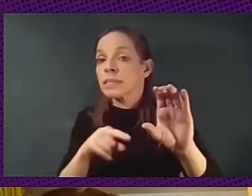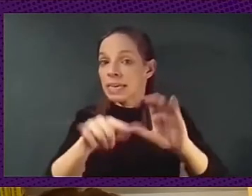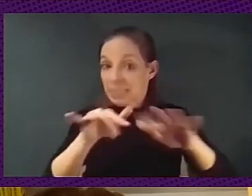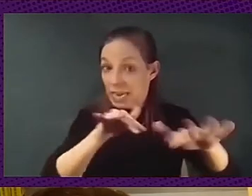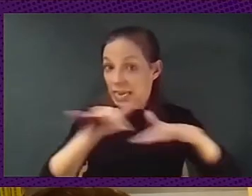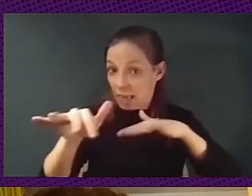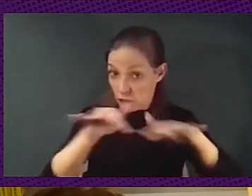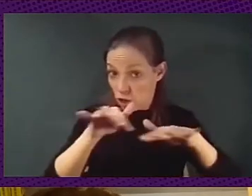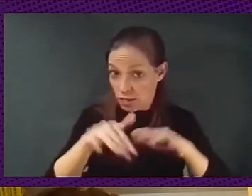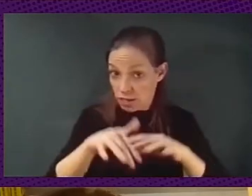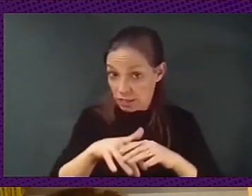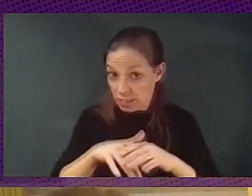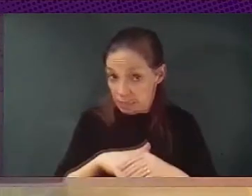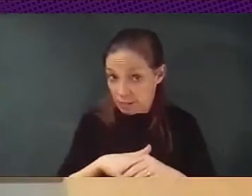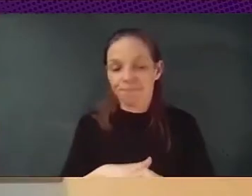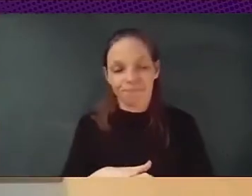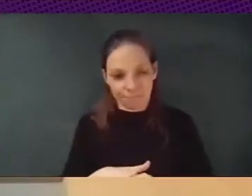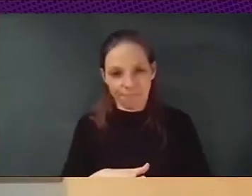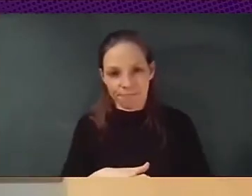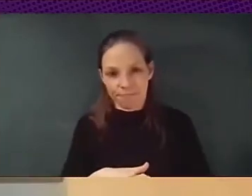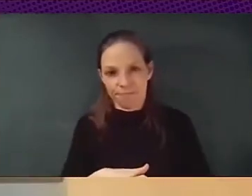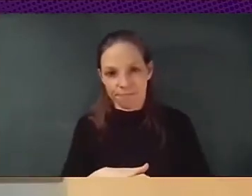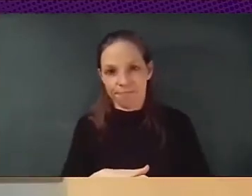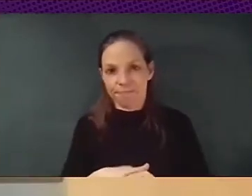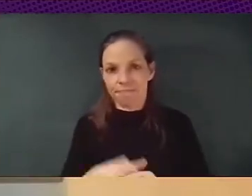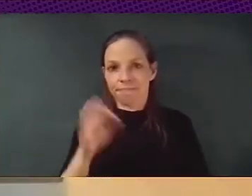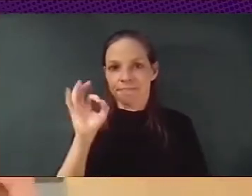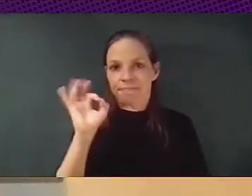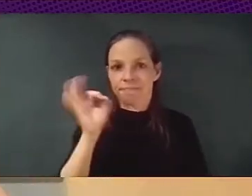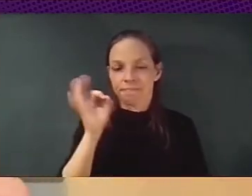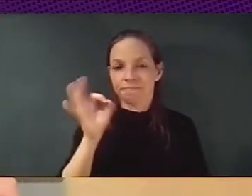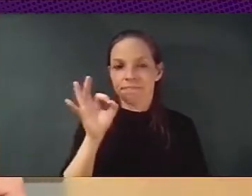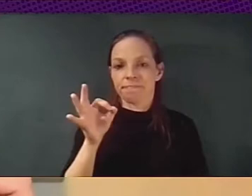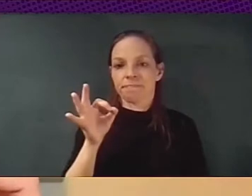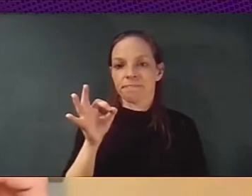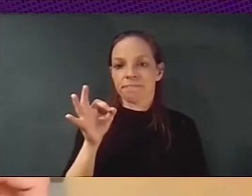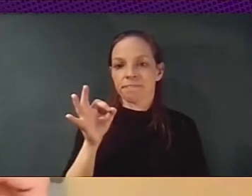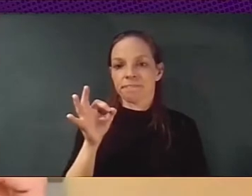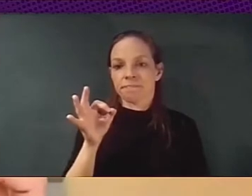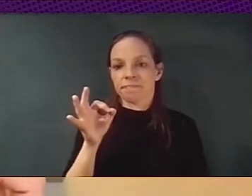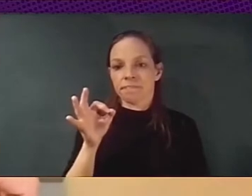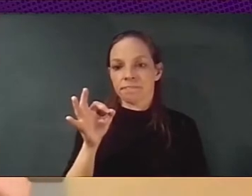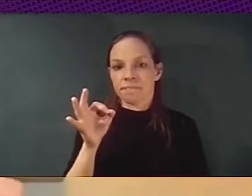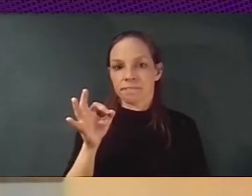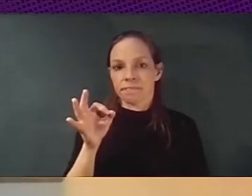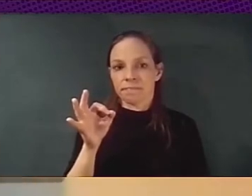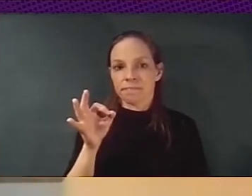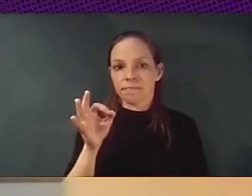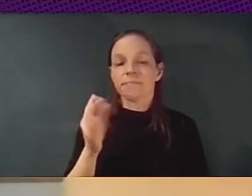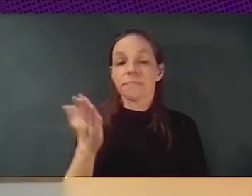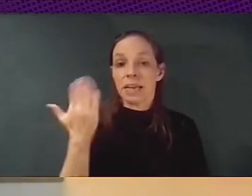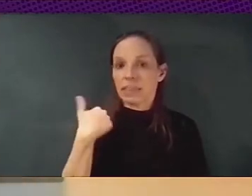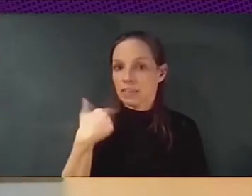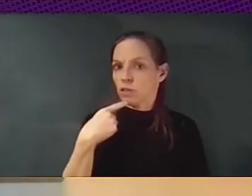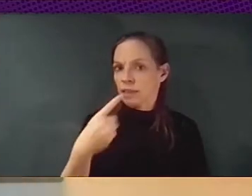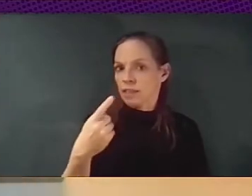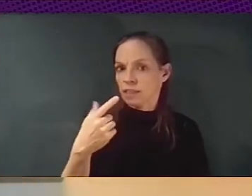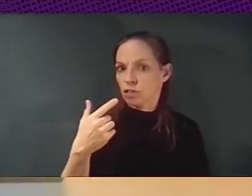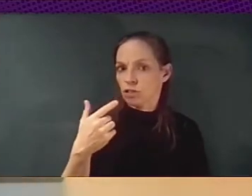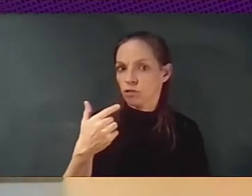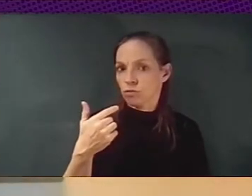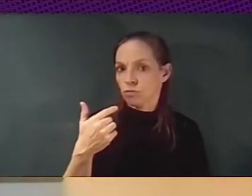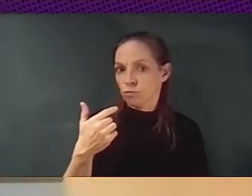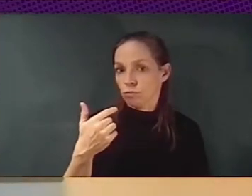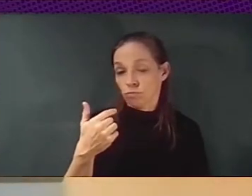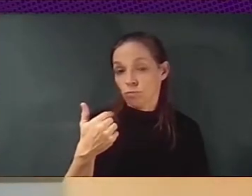yeah. So thanks for reminding that maybe I didn't say it very clearly, because I focus a lot on data sovereignty. But we also had a